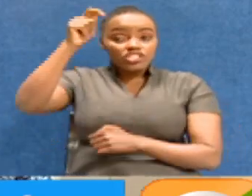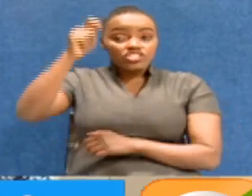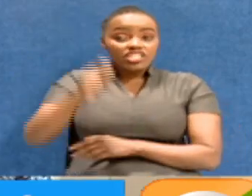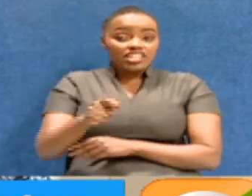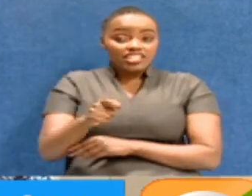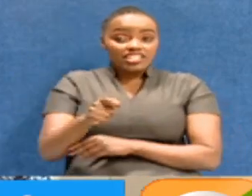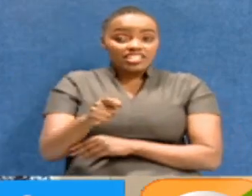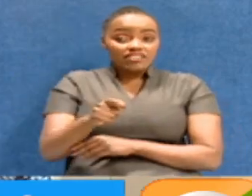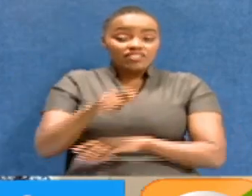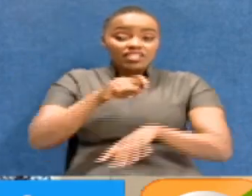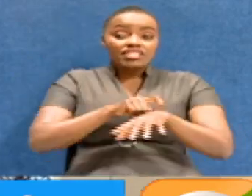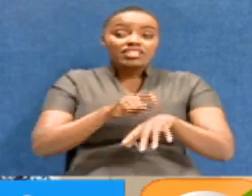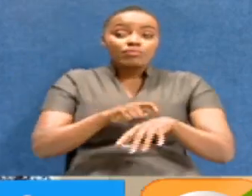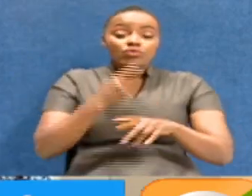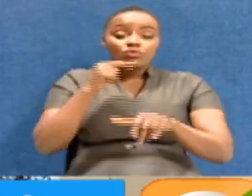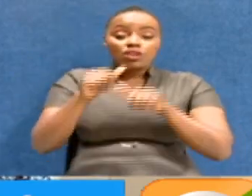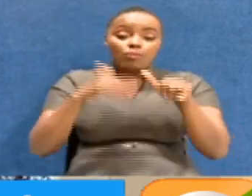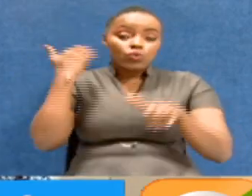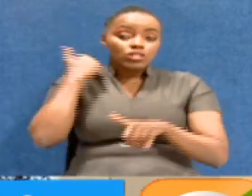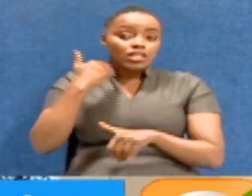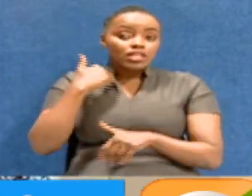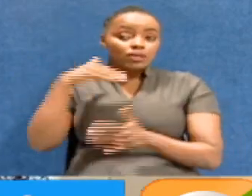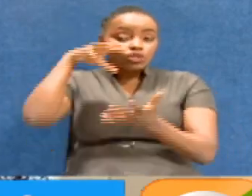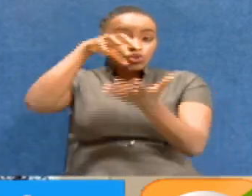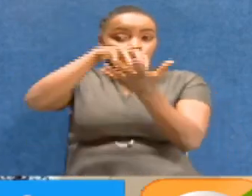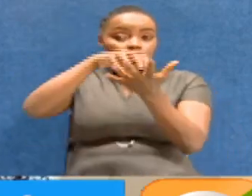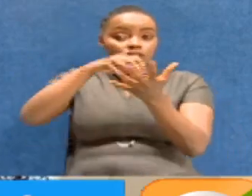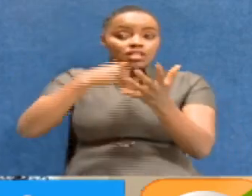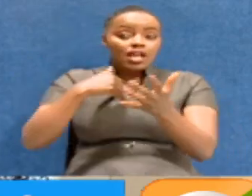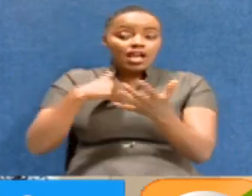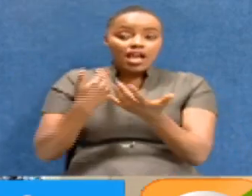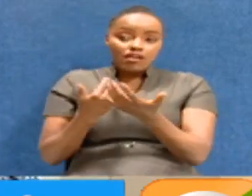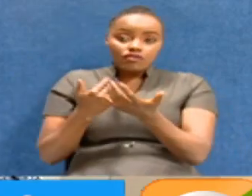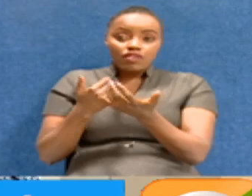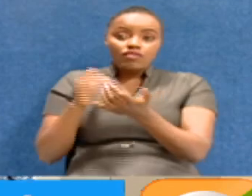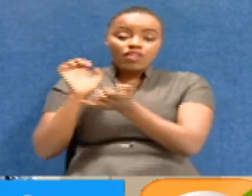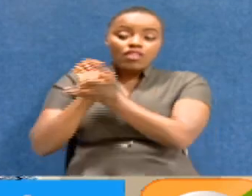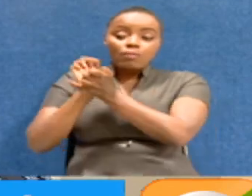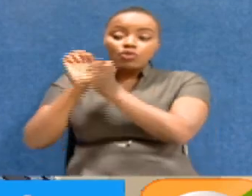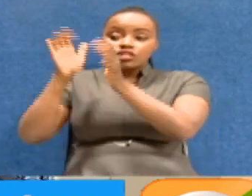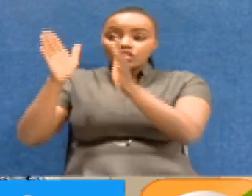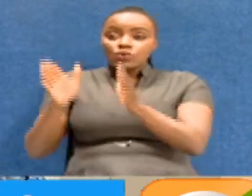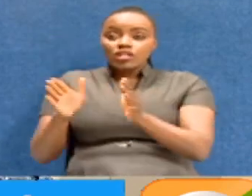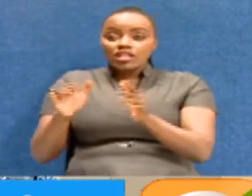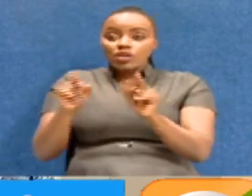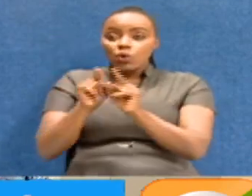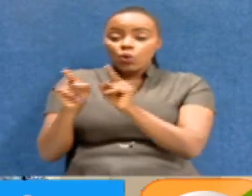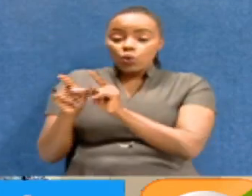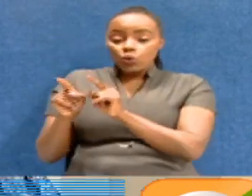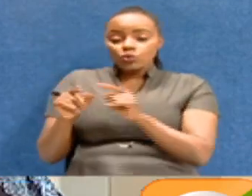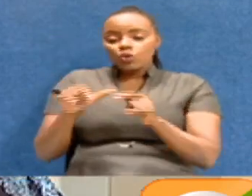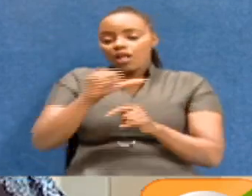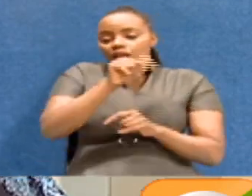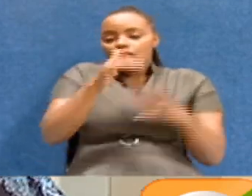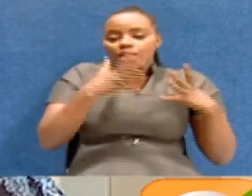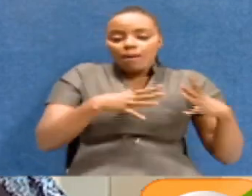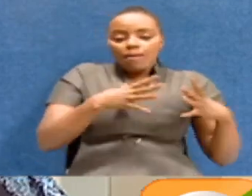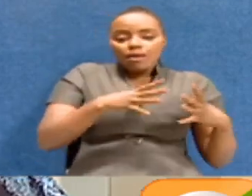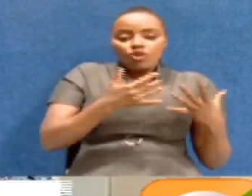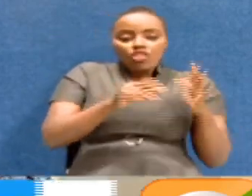Judiciary, when it comes to criminal cases, we have the prosecutors, and of course, the litigants on the other side.